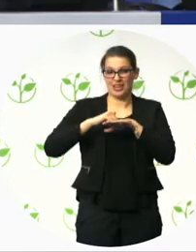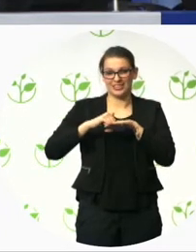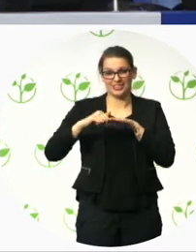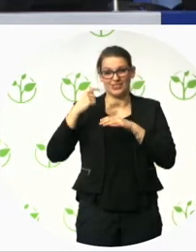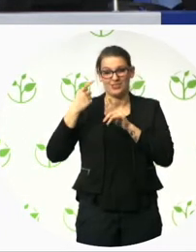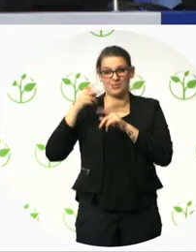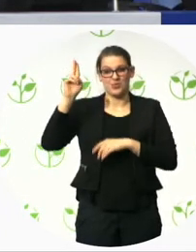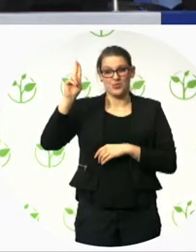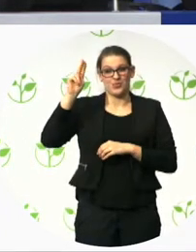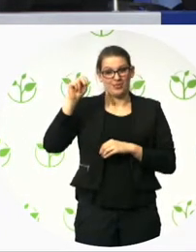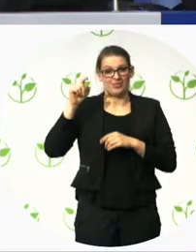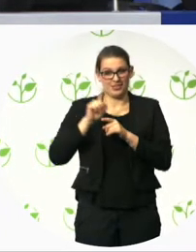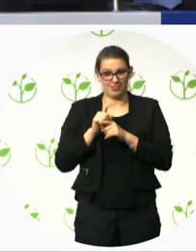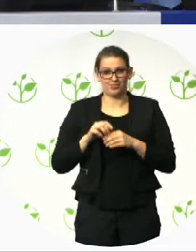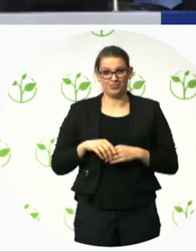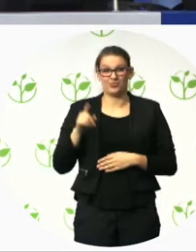development.